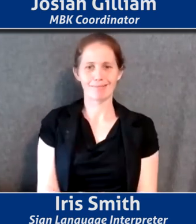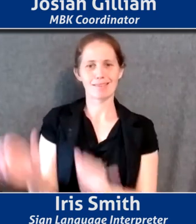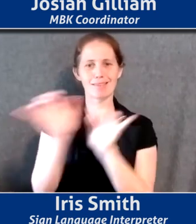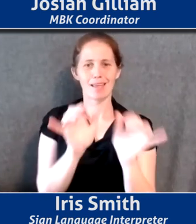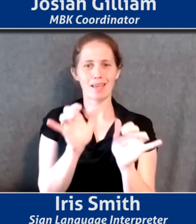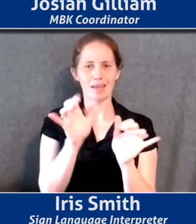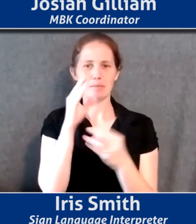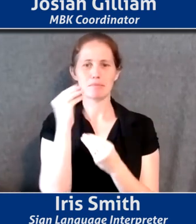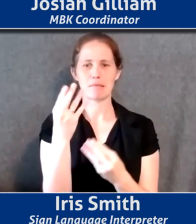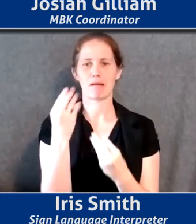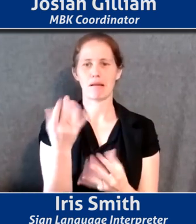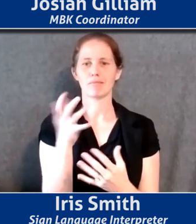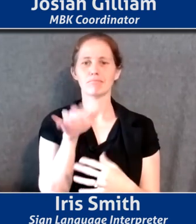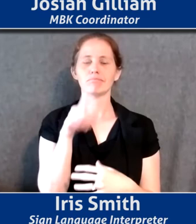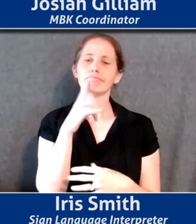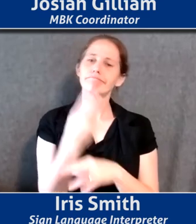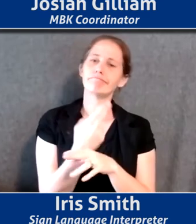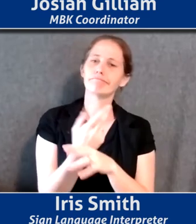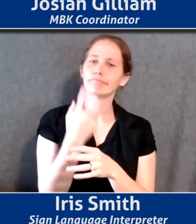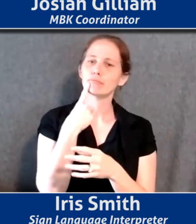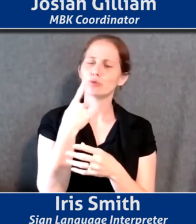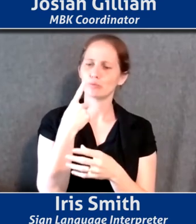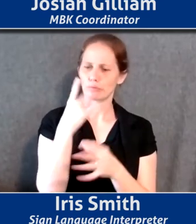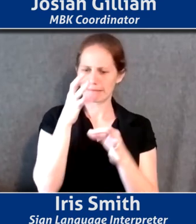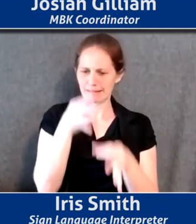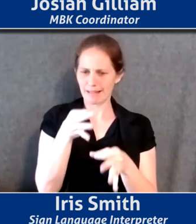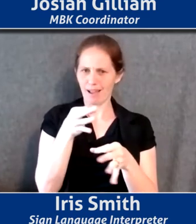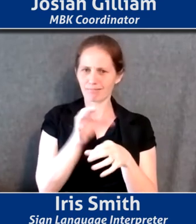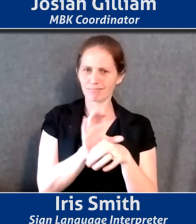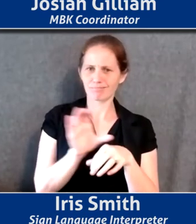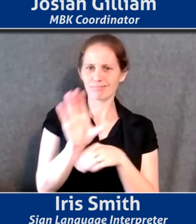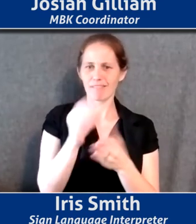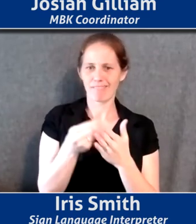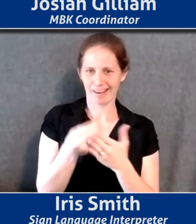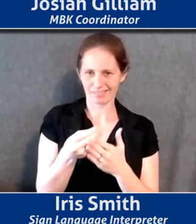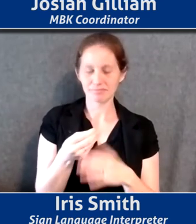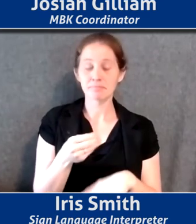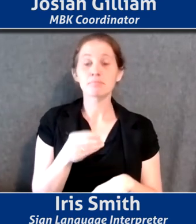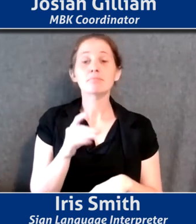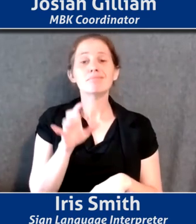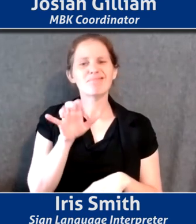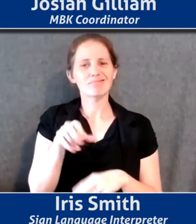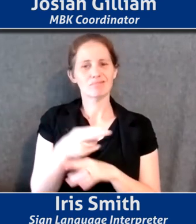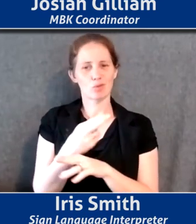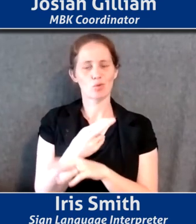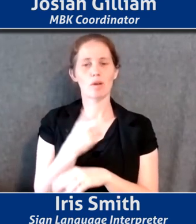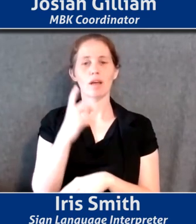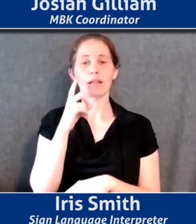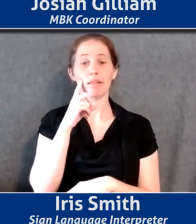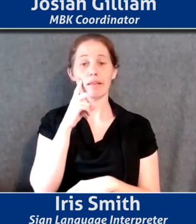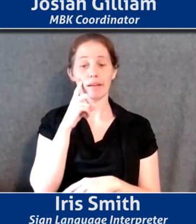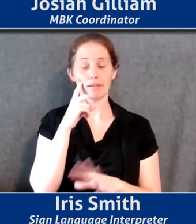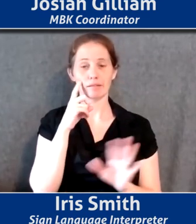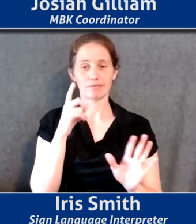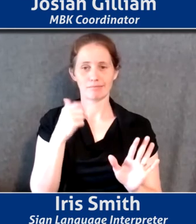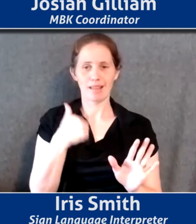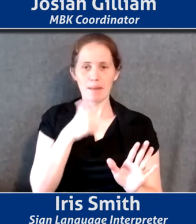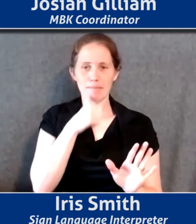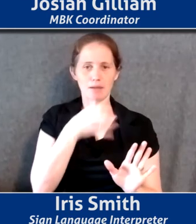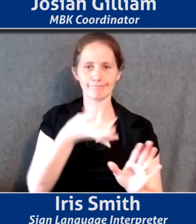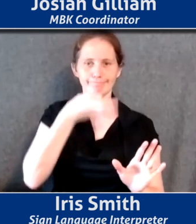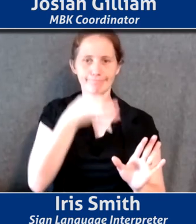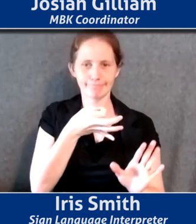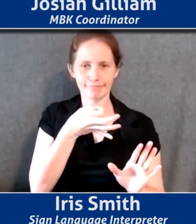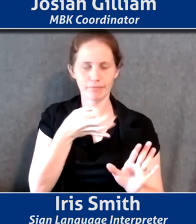make very, very important funding decisions. So that's what was used. Um, and, and I think that I, I'm certainly not an expert on the